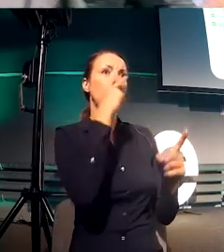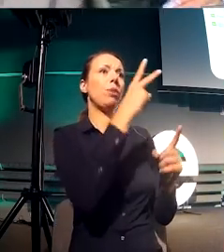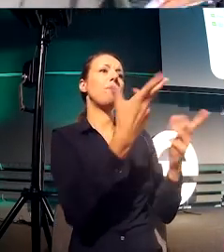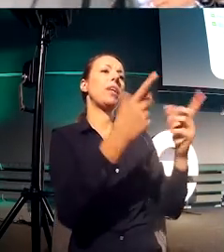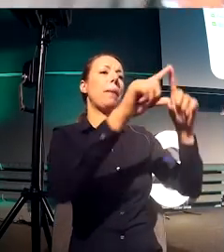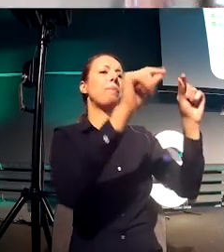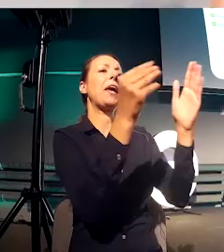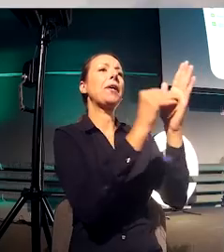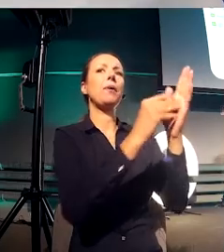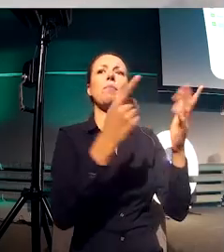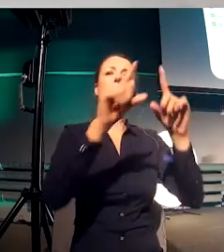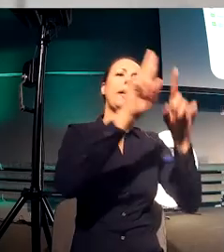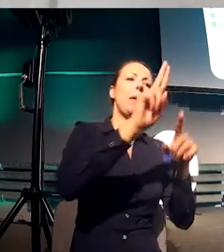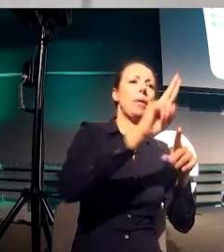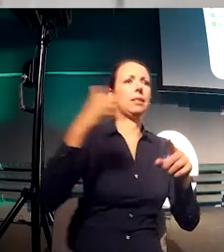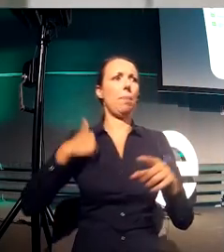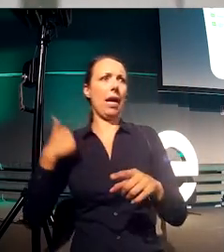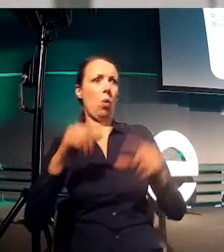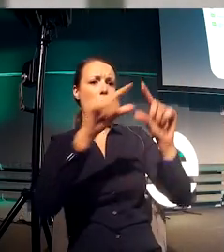tap on the blue one?